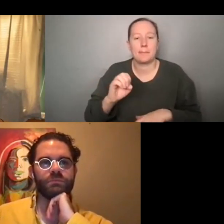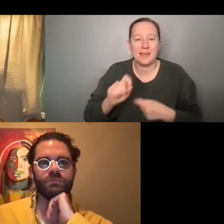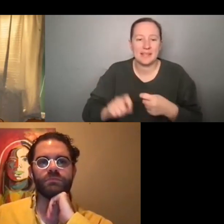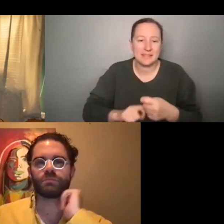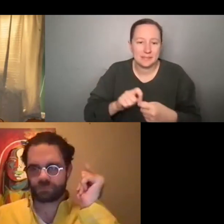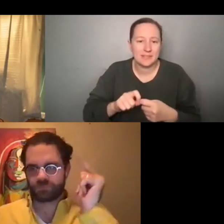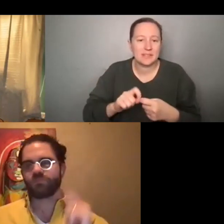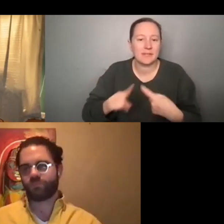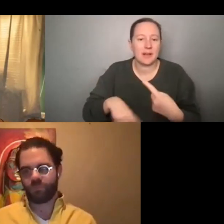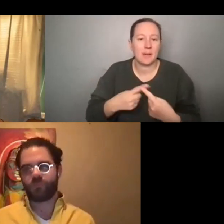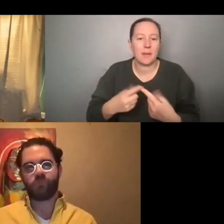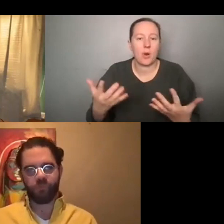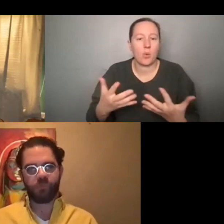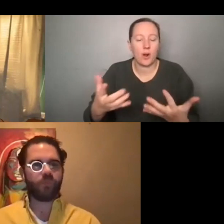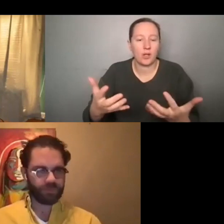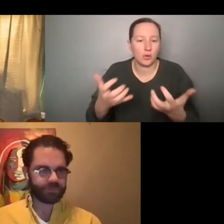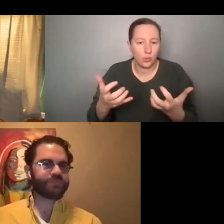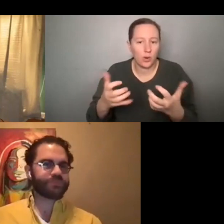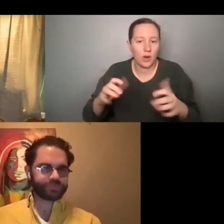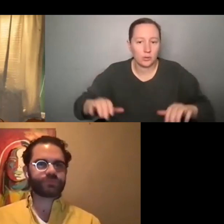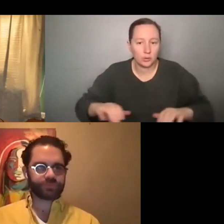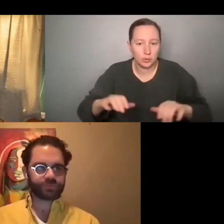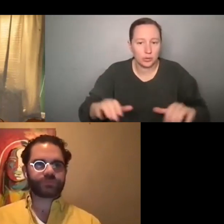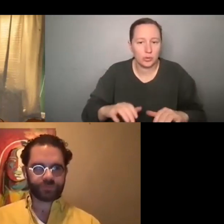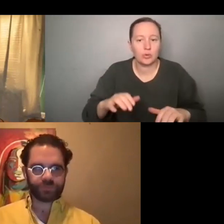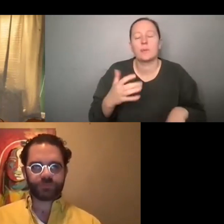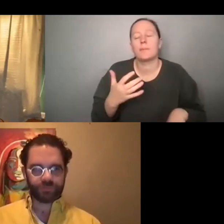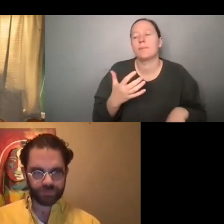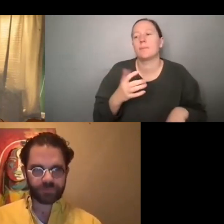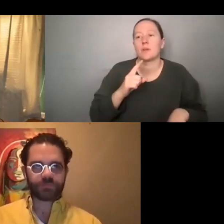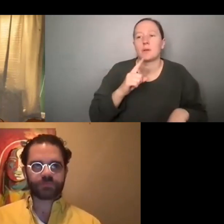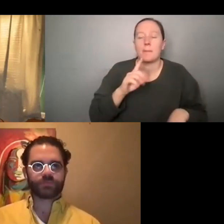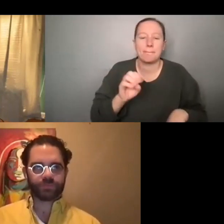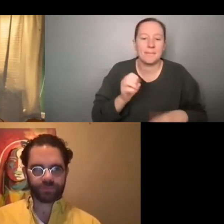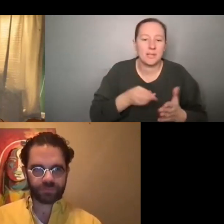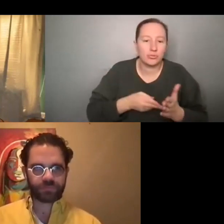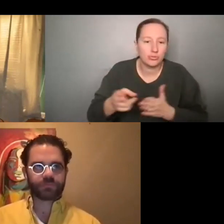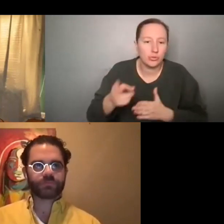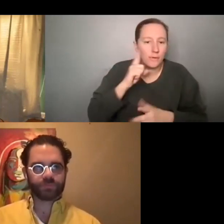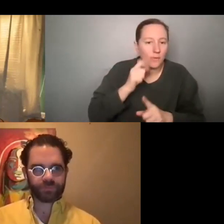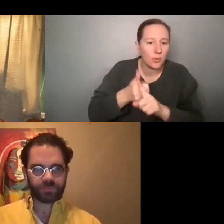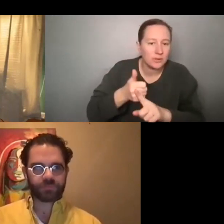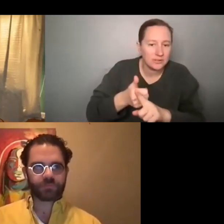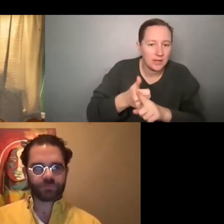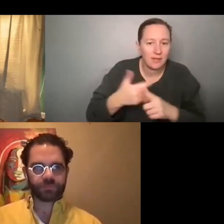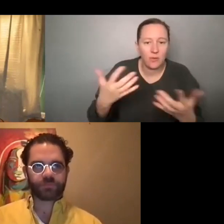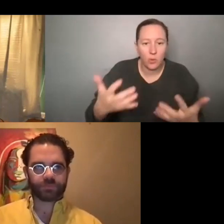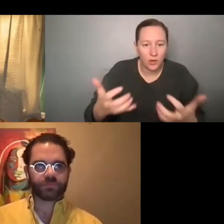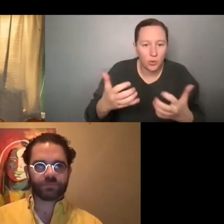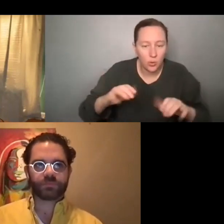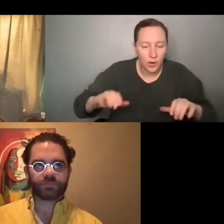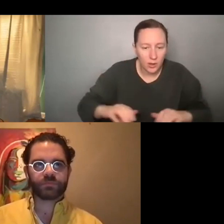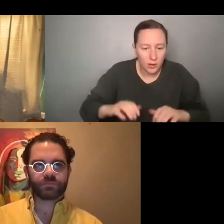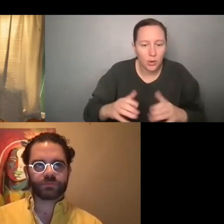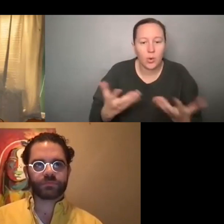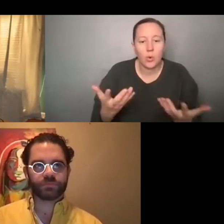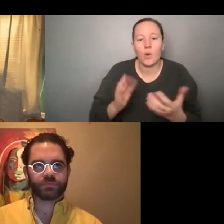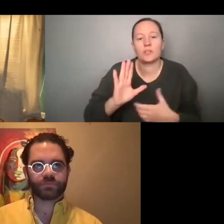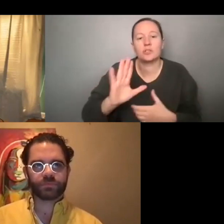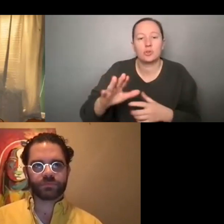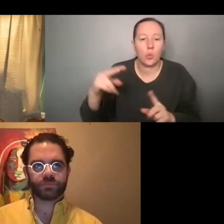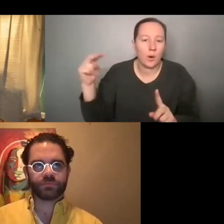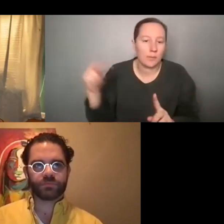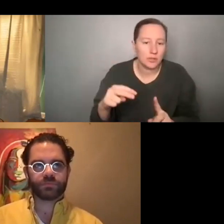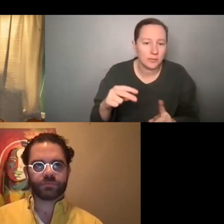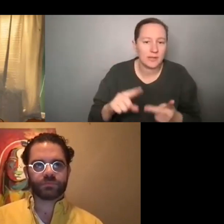possible about what it is you want to do, like just be true to yourself, like tell them what you want to do, like what is your point of view.